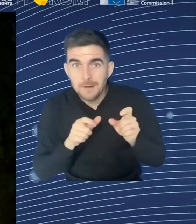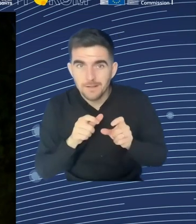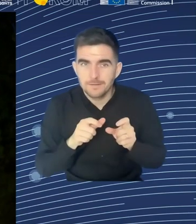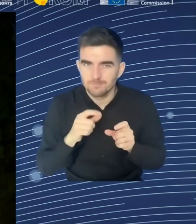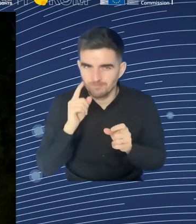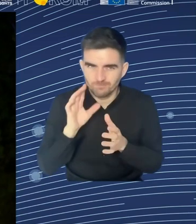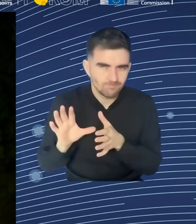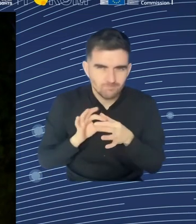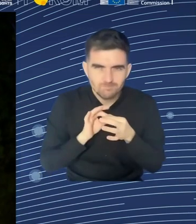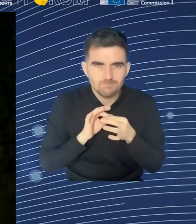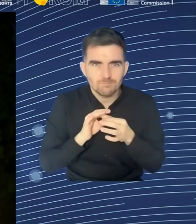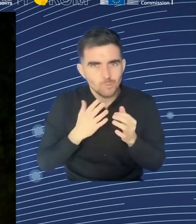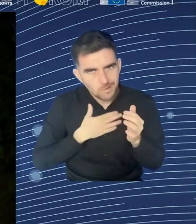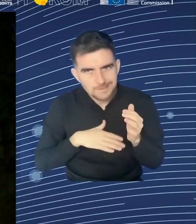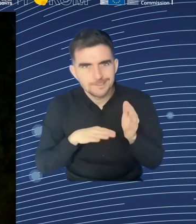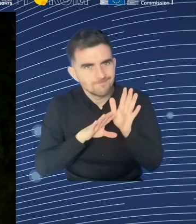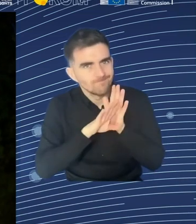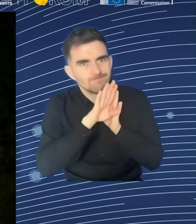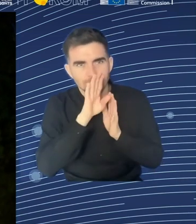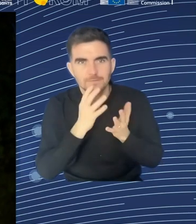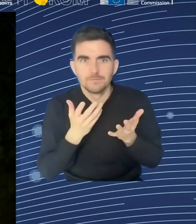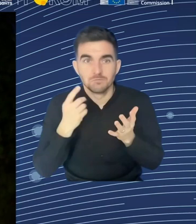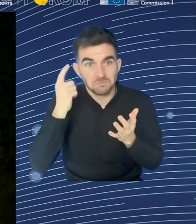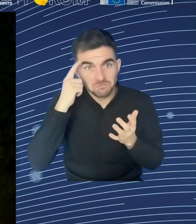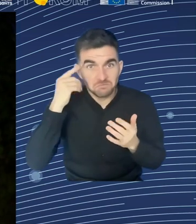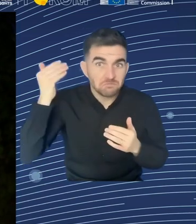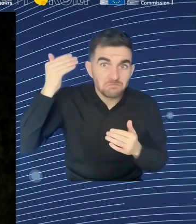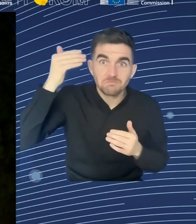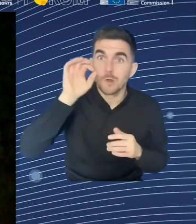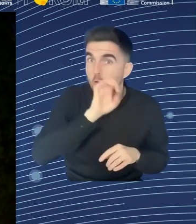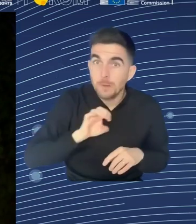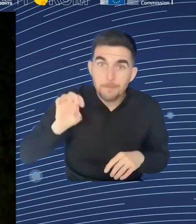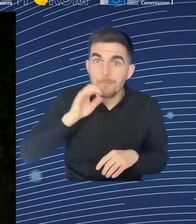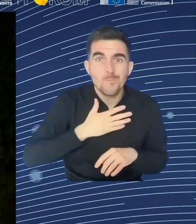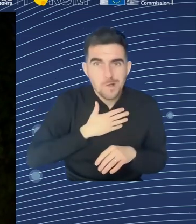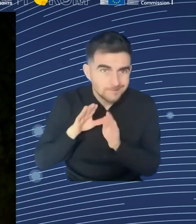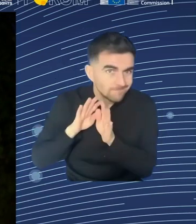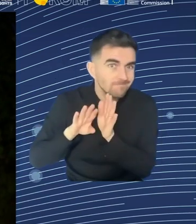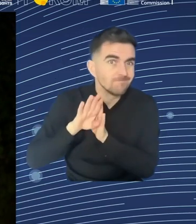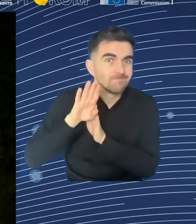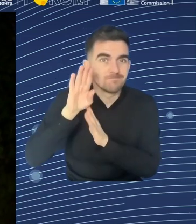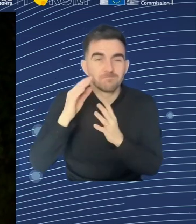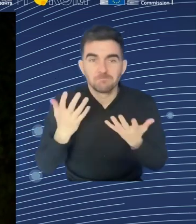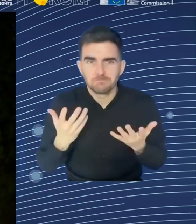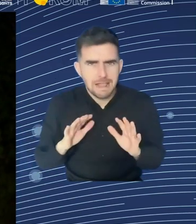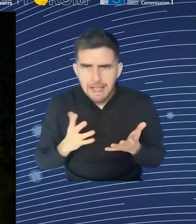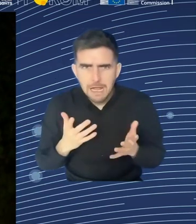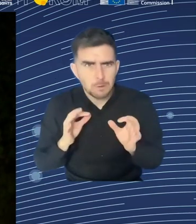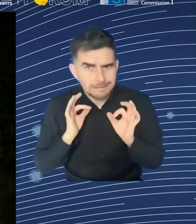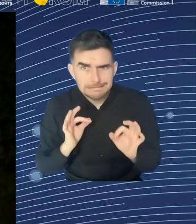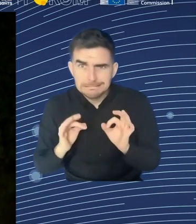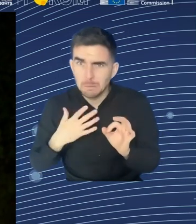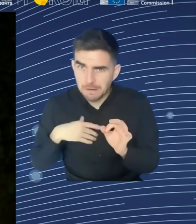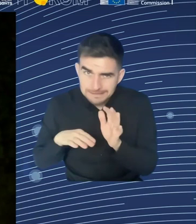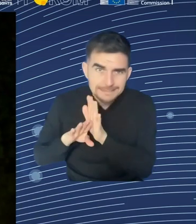skills is important. And in order to achieve these productivity gains, we need to be better at investing in the